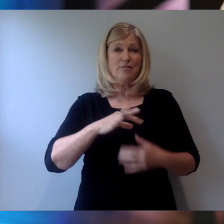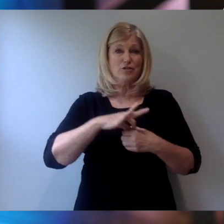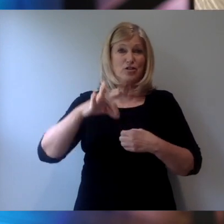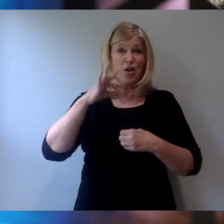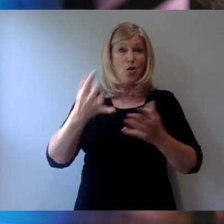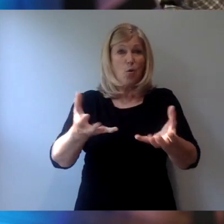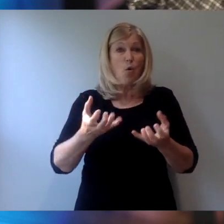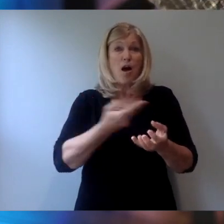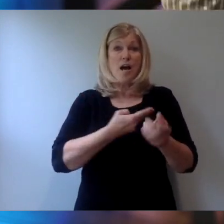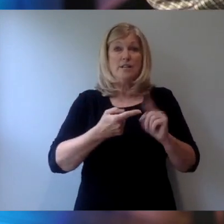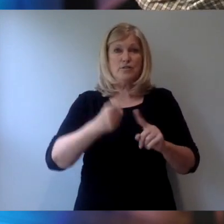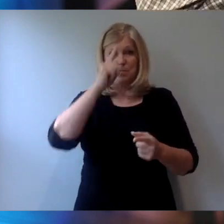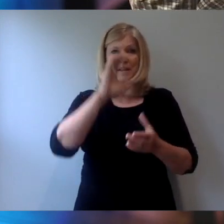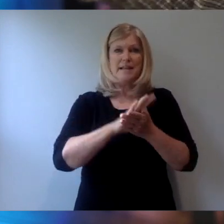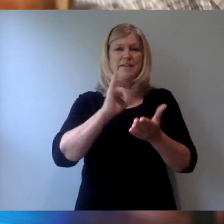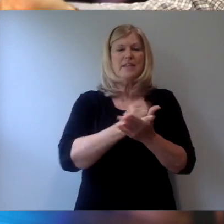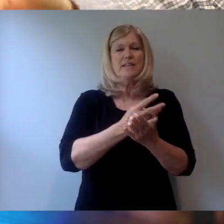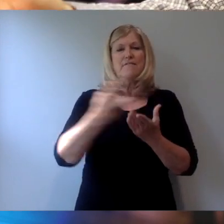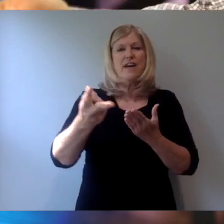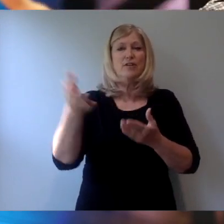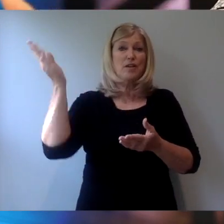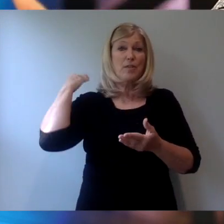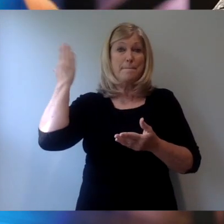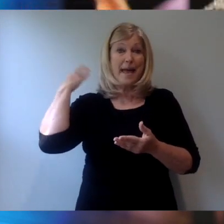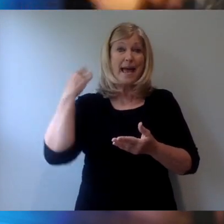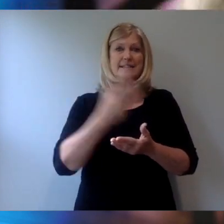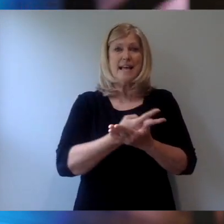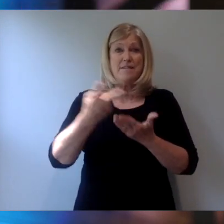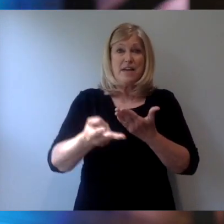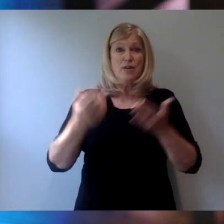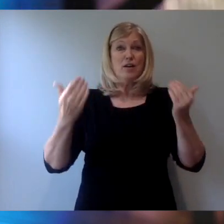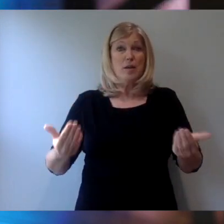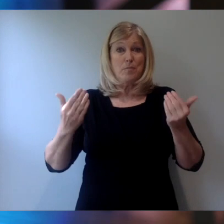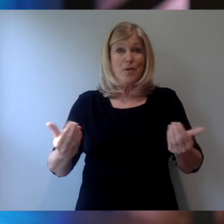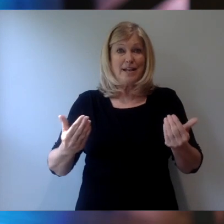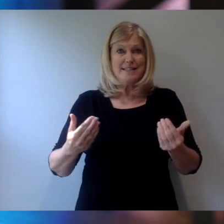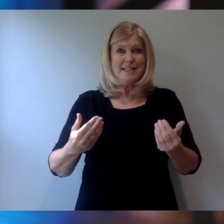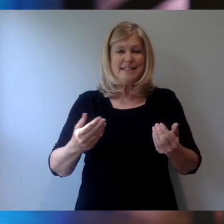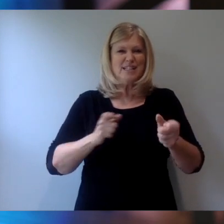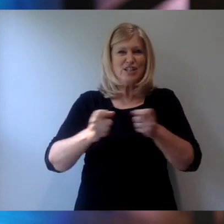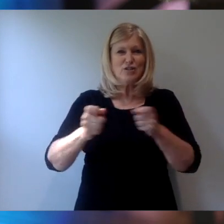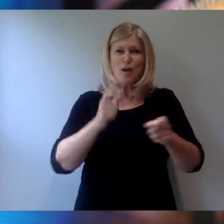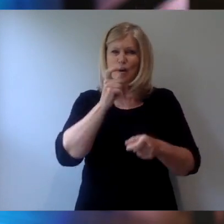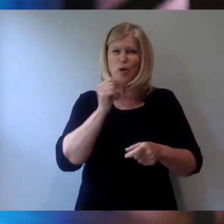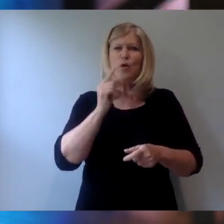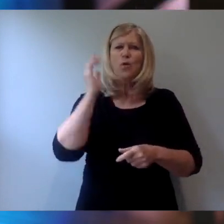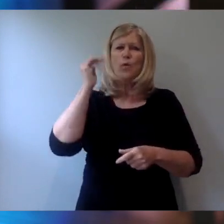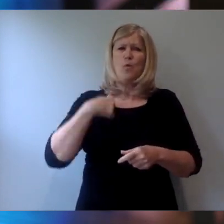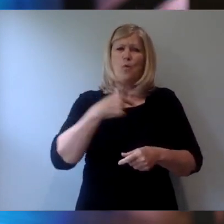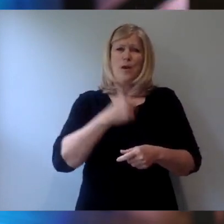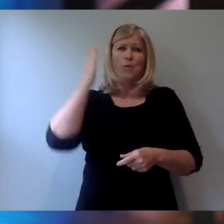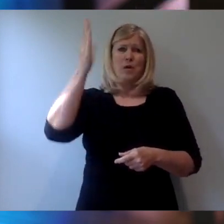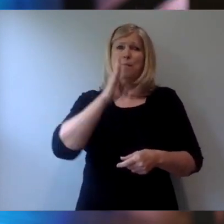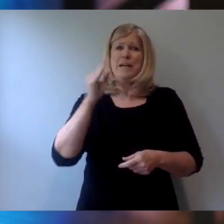believe that the failures of the past or the failures of the present dictate who we will be in the future. What